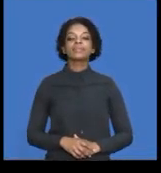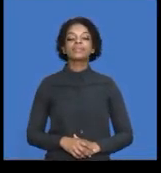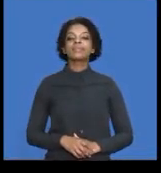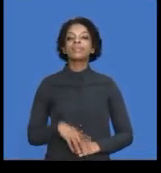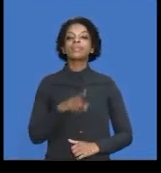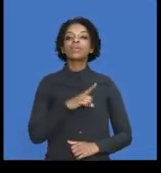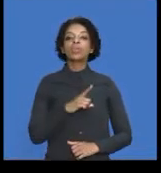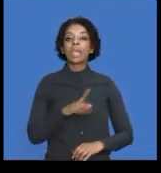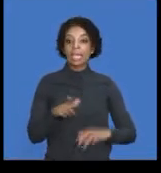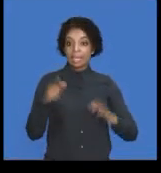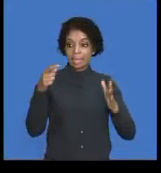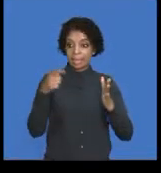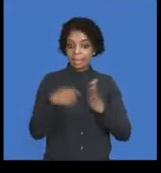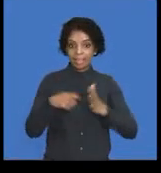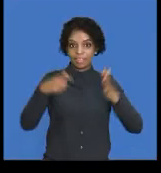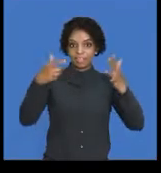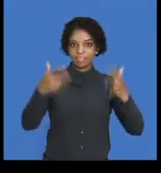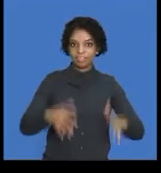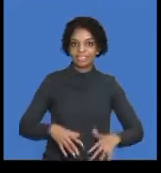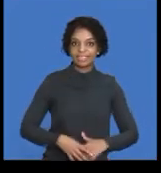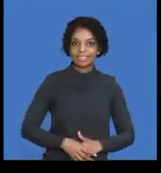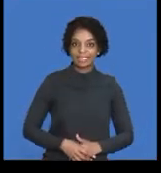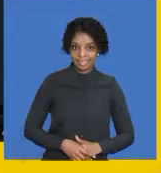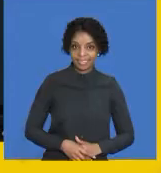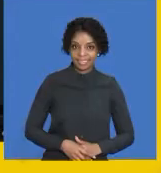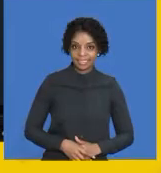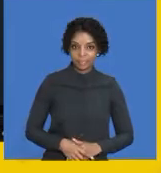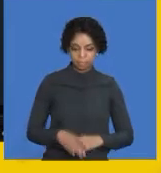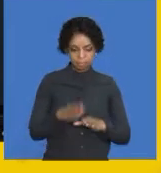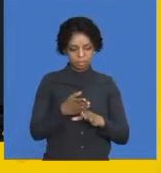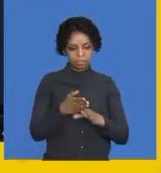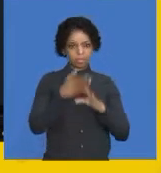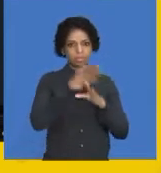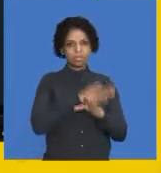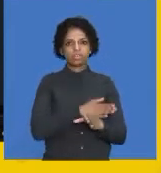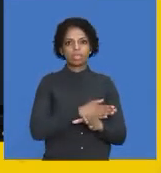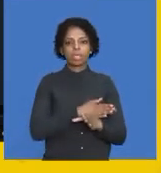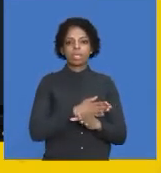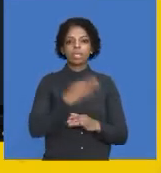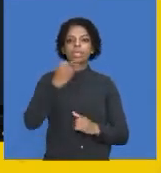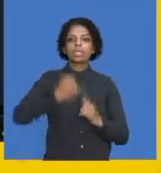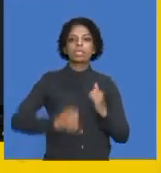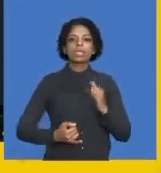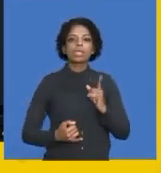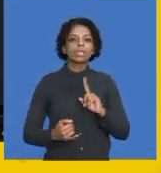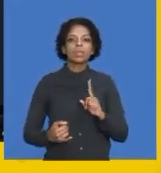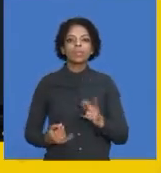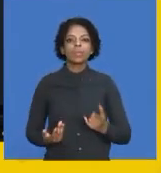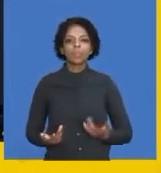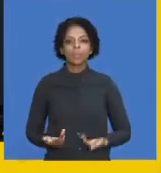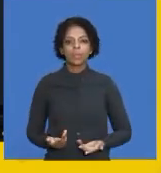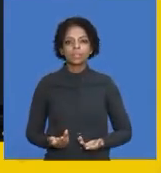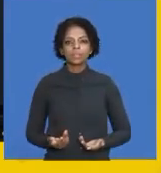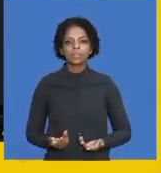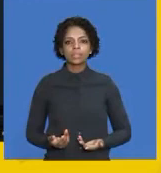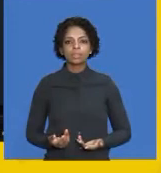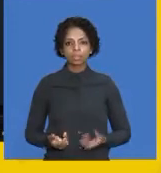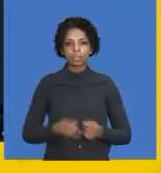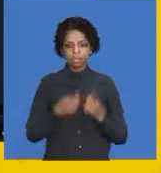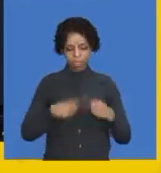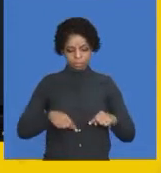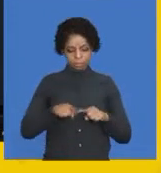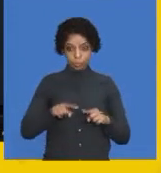Because we had purchased goods, right? Initially, what was the initial error that we had made?